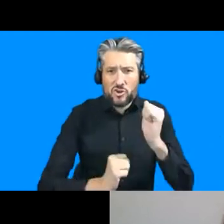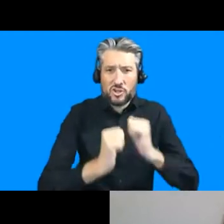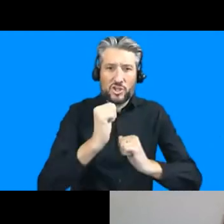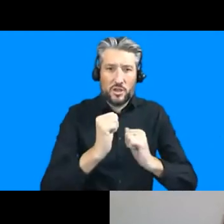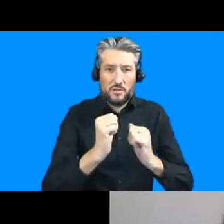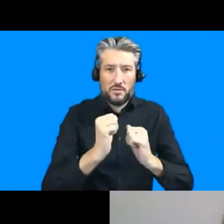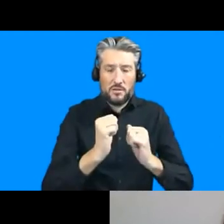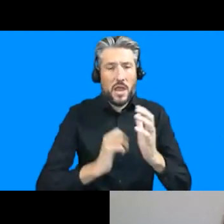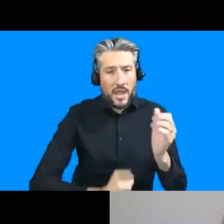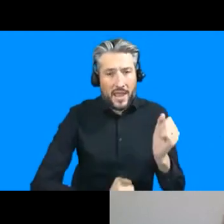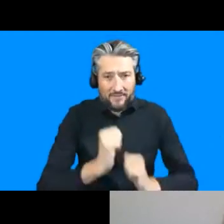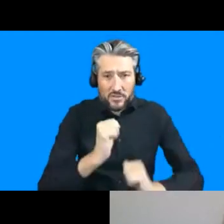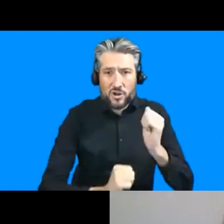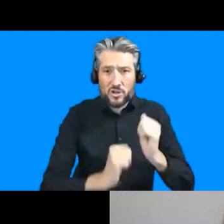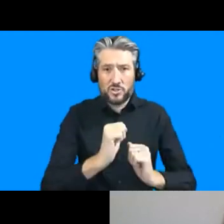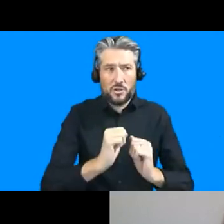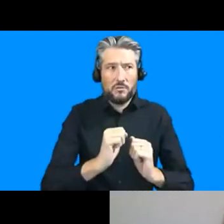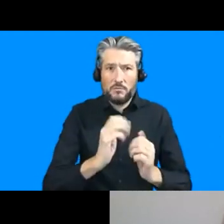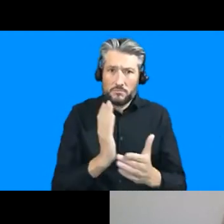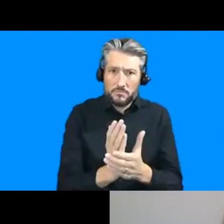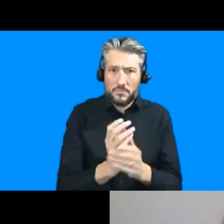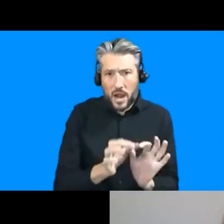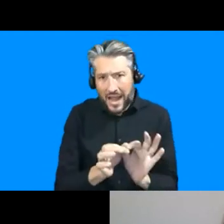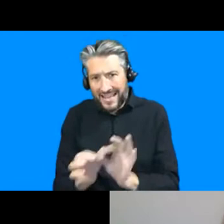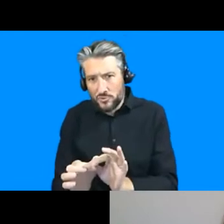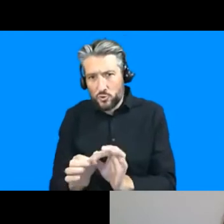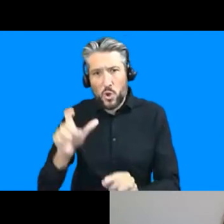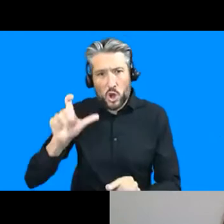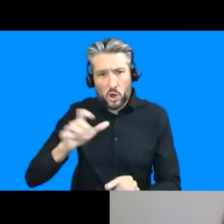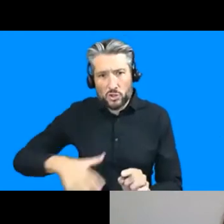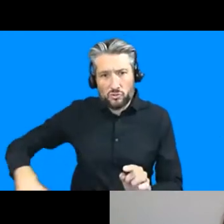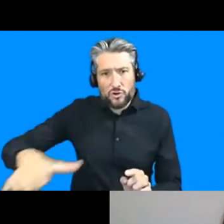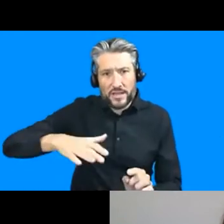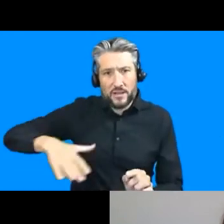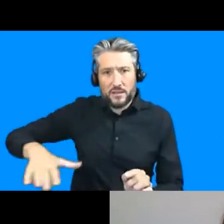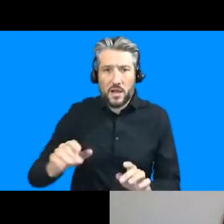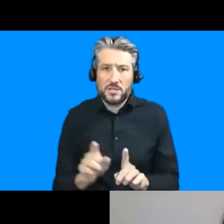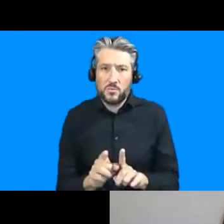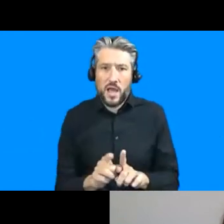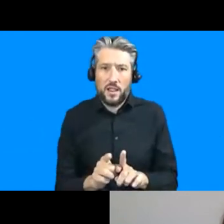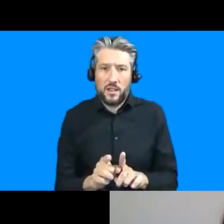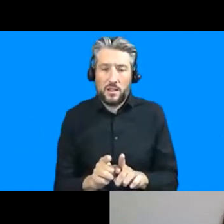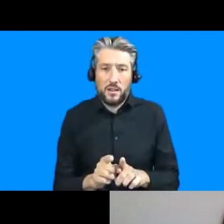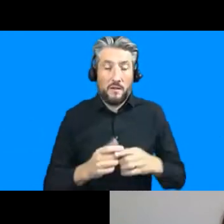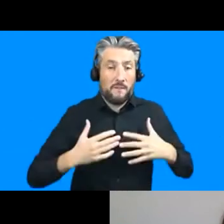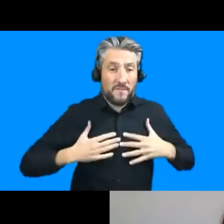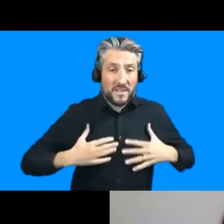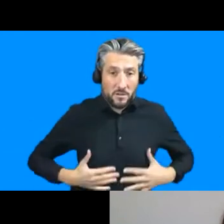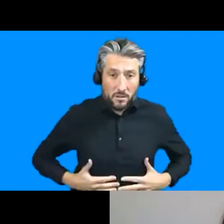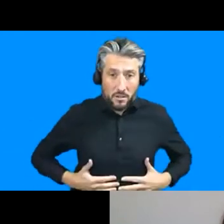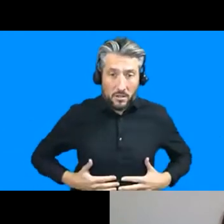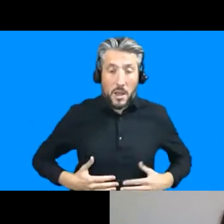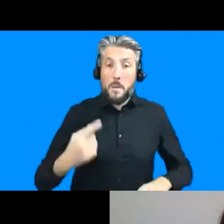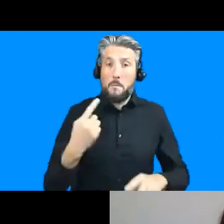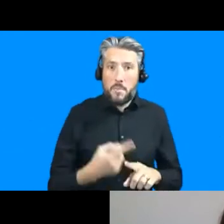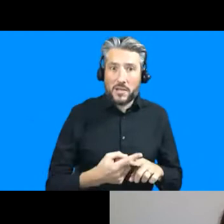countryside and indeed um not simply in their in their physical manifestation but also through the movement of people